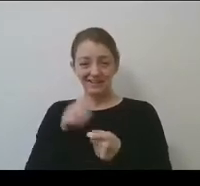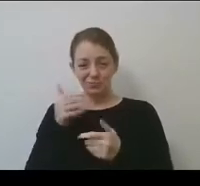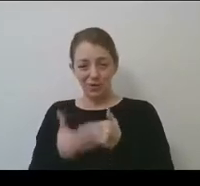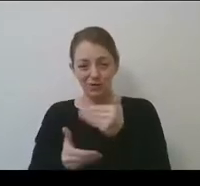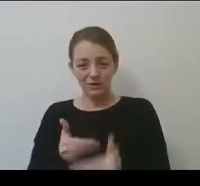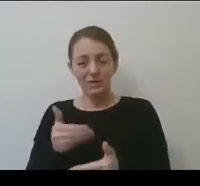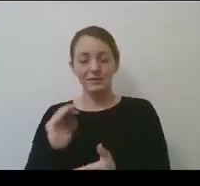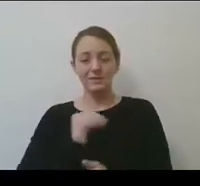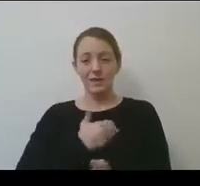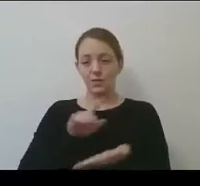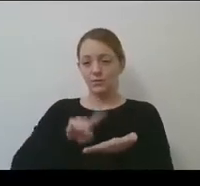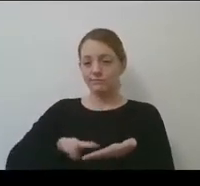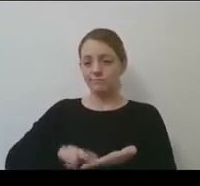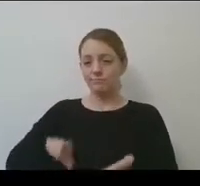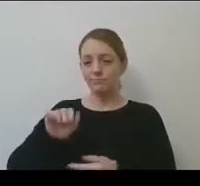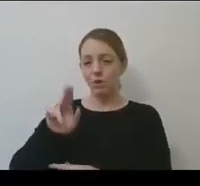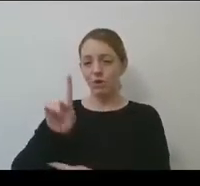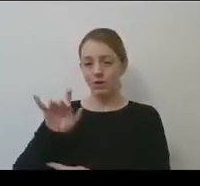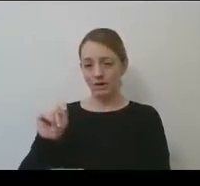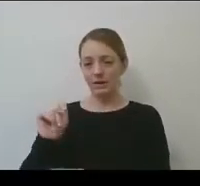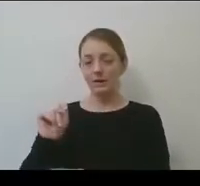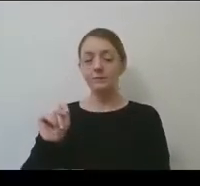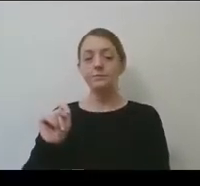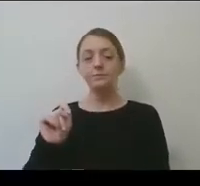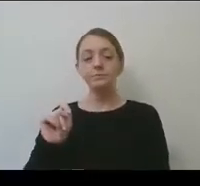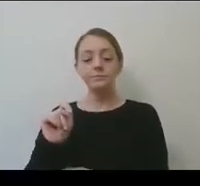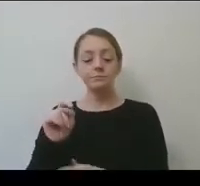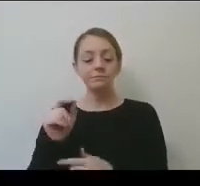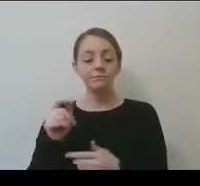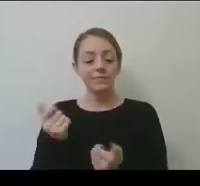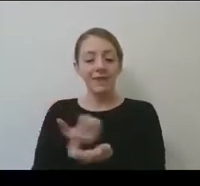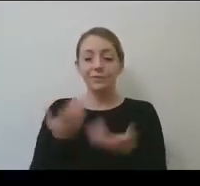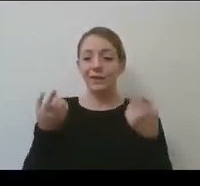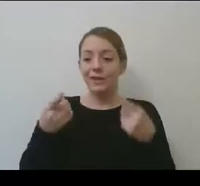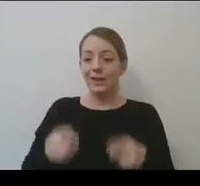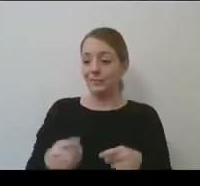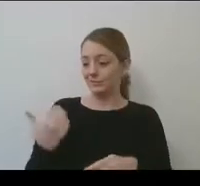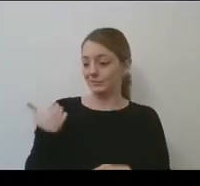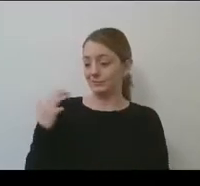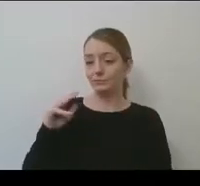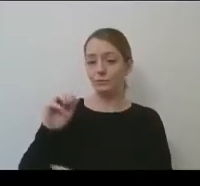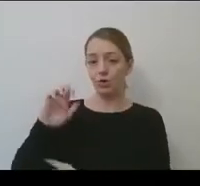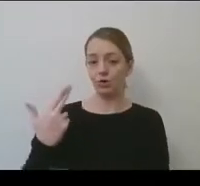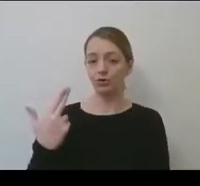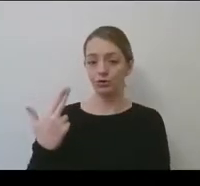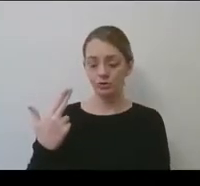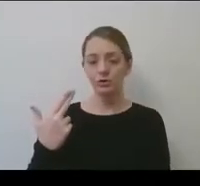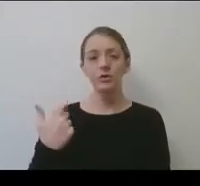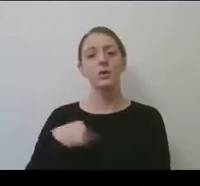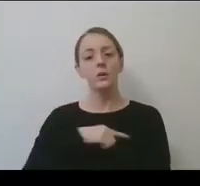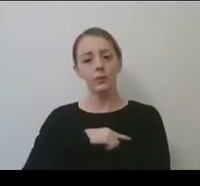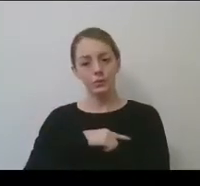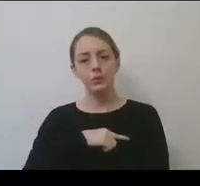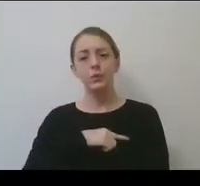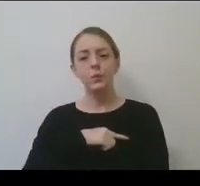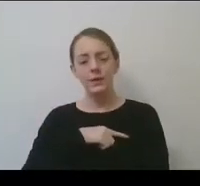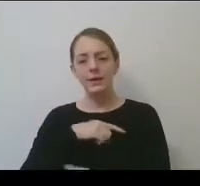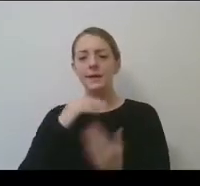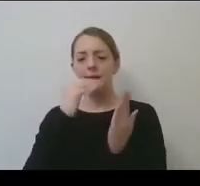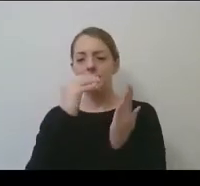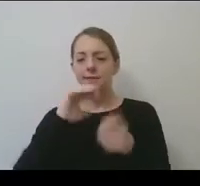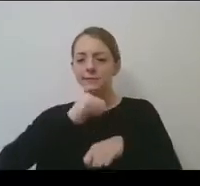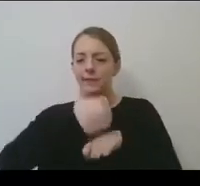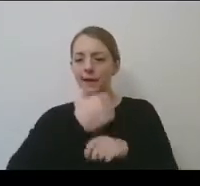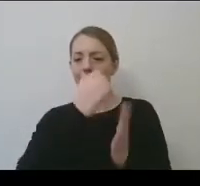did, um, when, when things first occurred in March, we put together, uh, a fairly simple checklist, if you will,